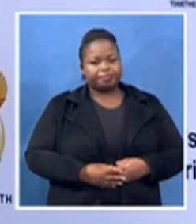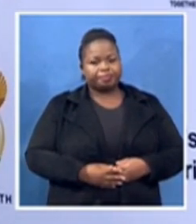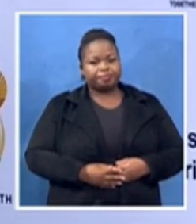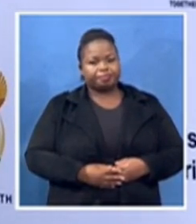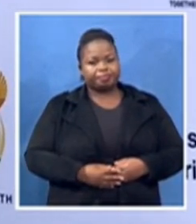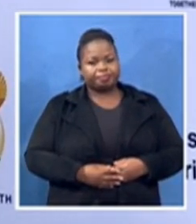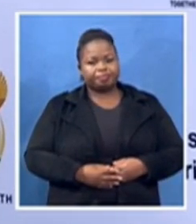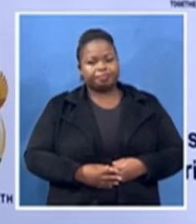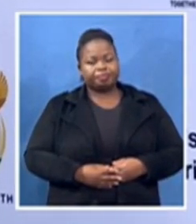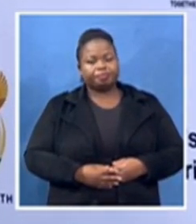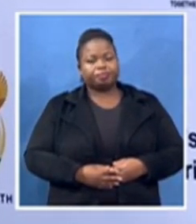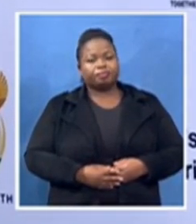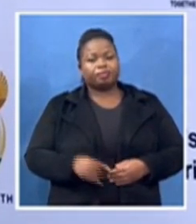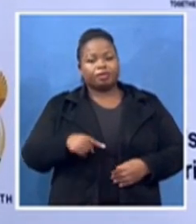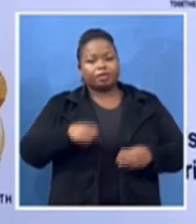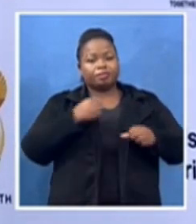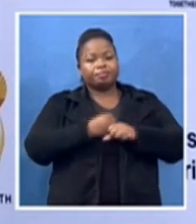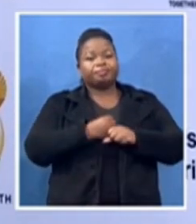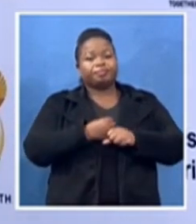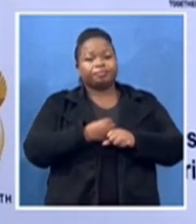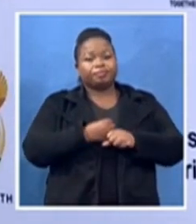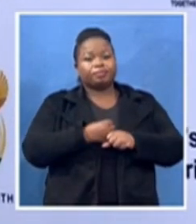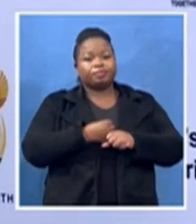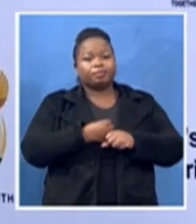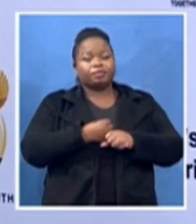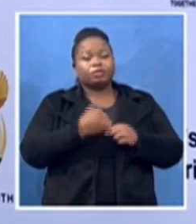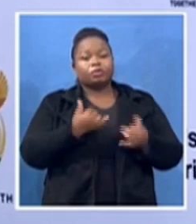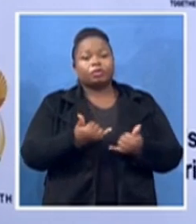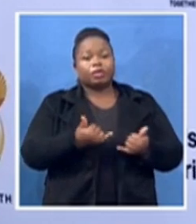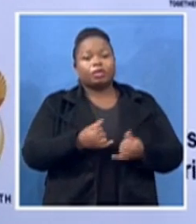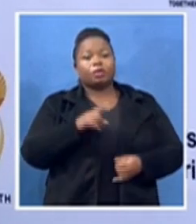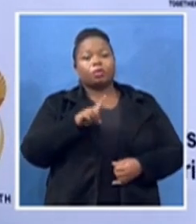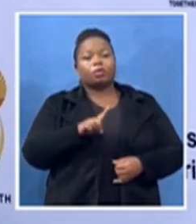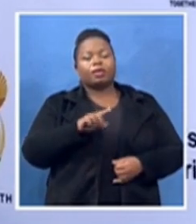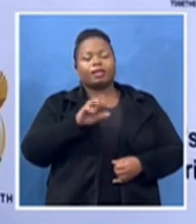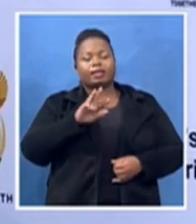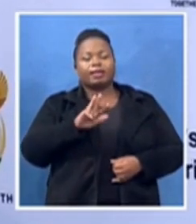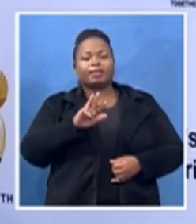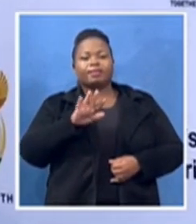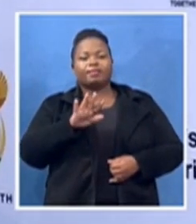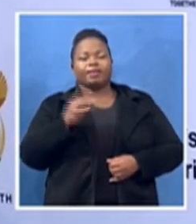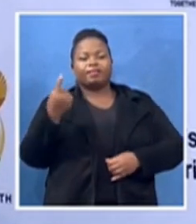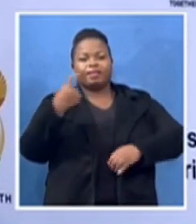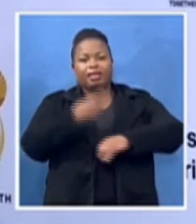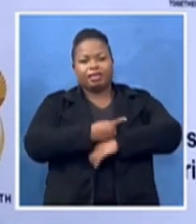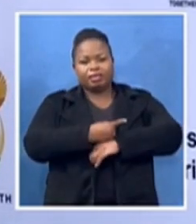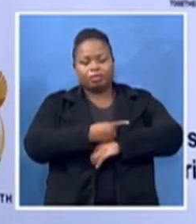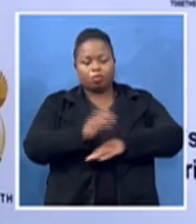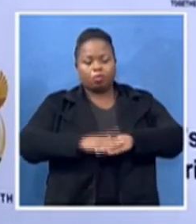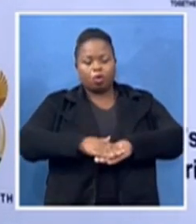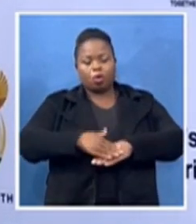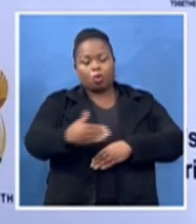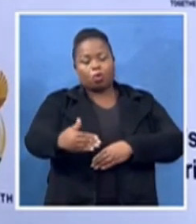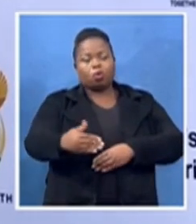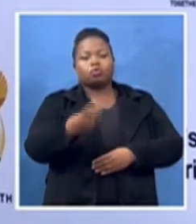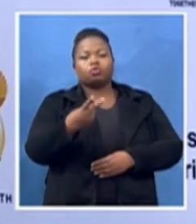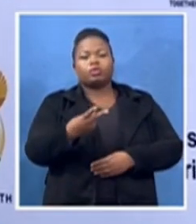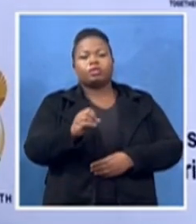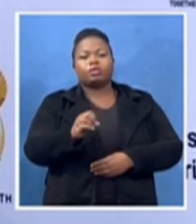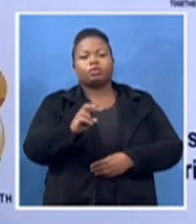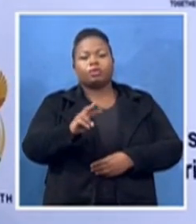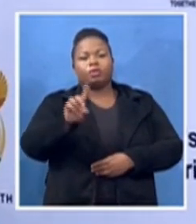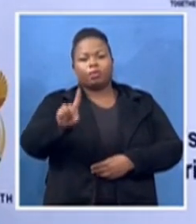days left to 2021, a year which we aim to highlight